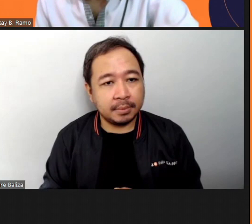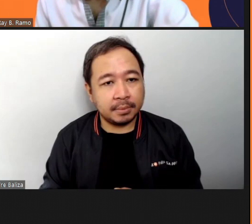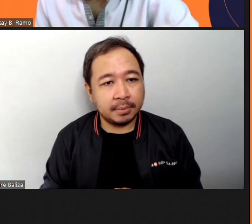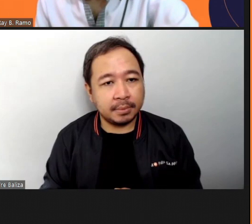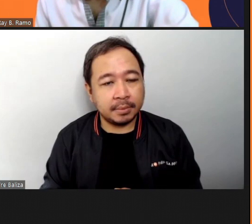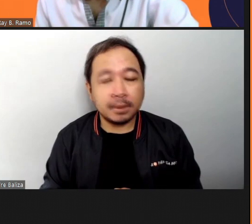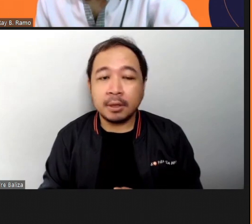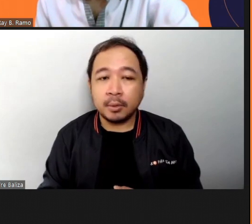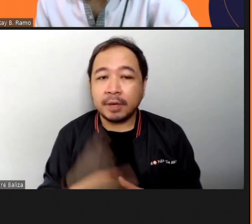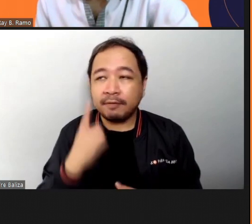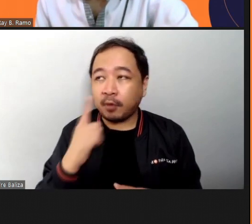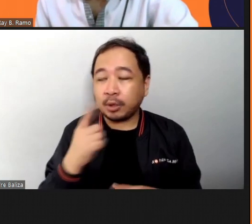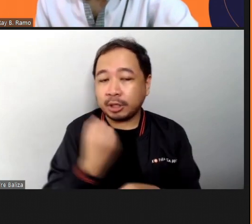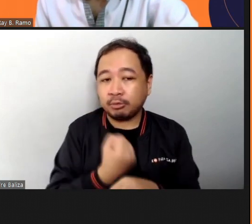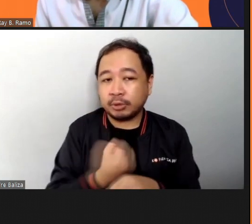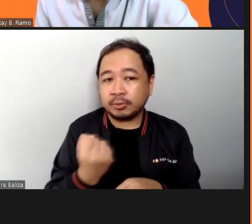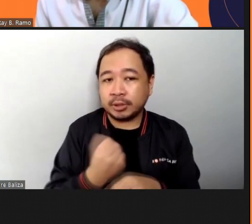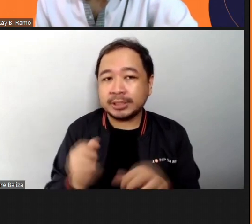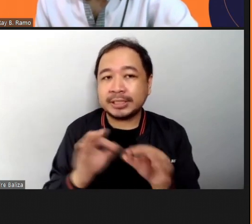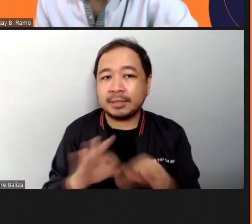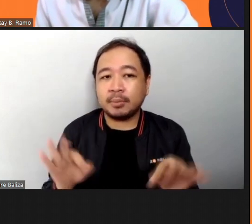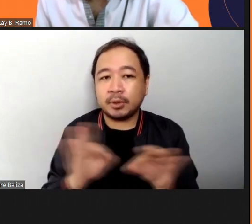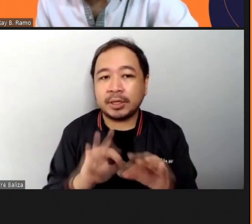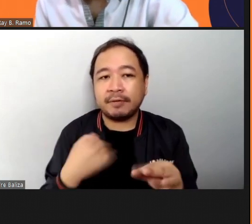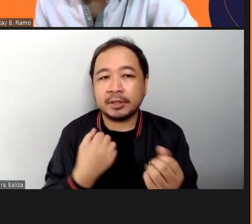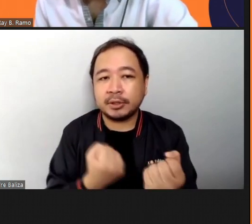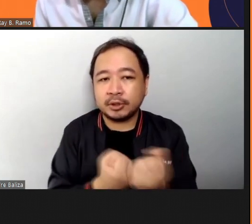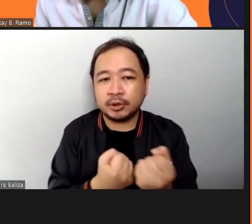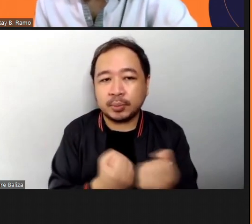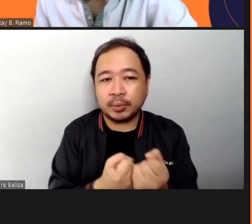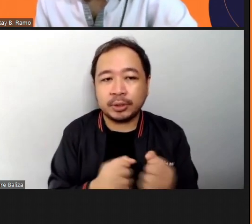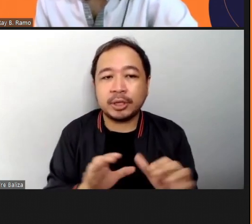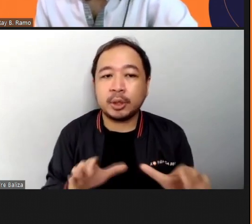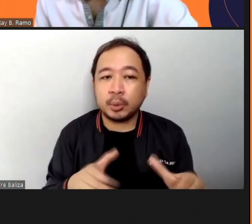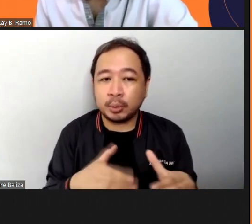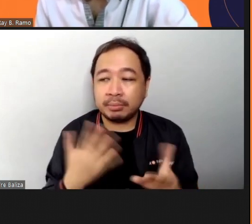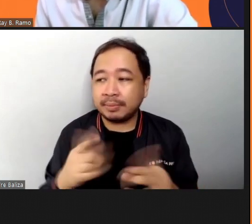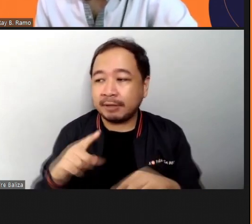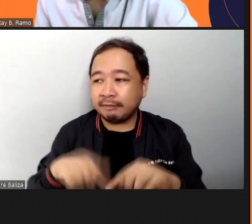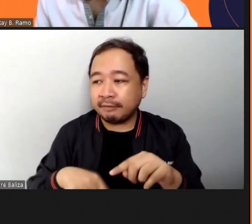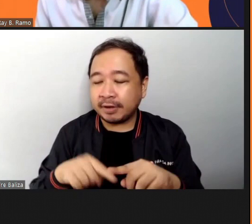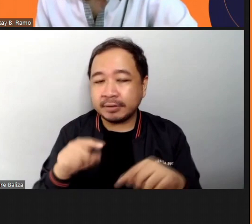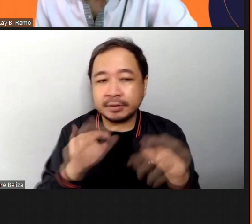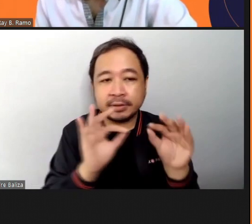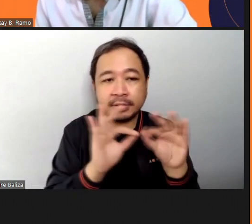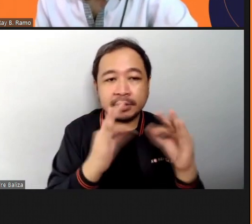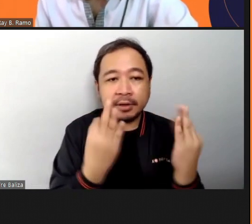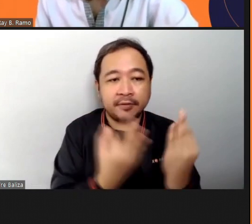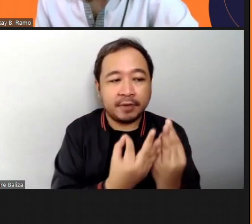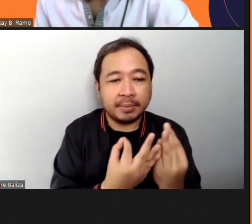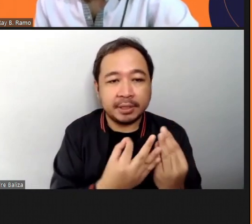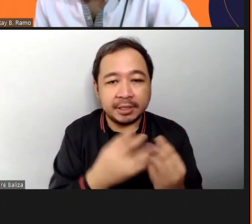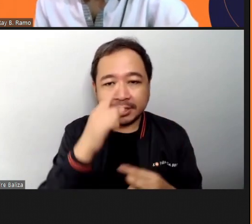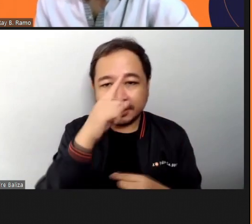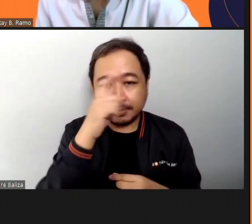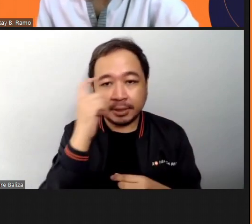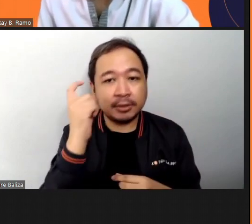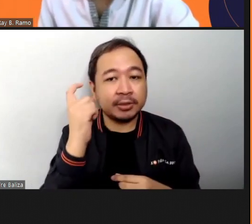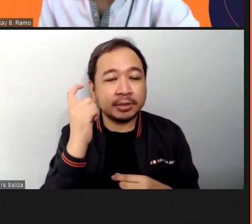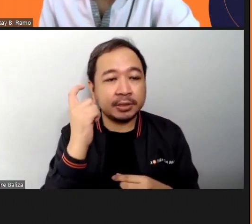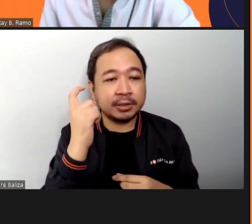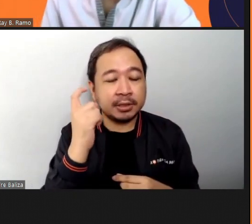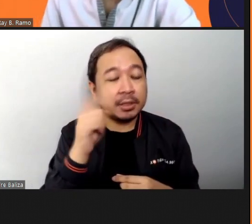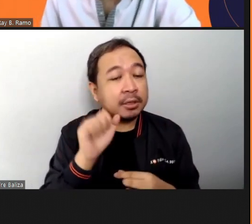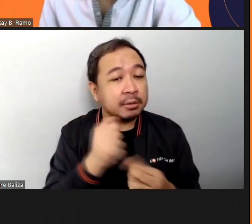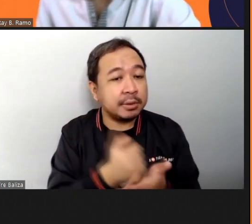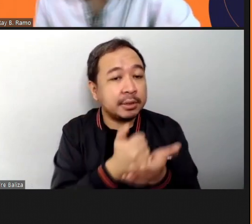good to have a support group or even a group of friends or families because in the same way that they can help